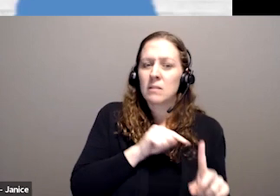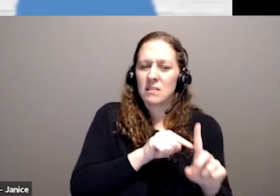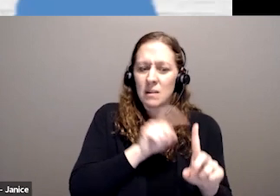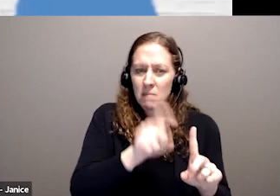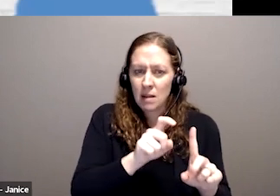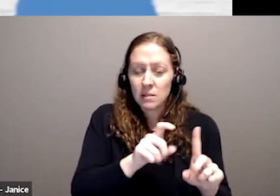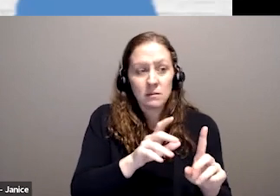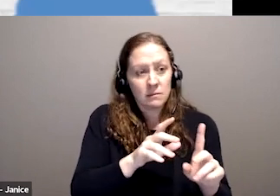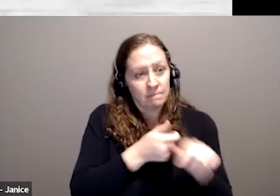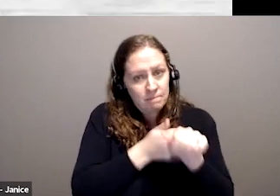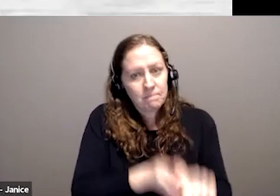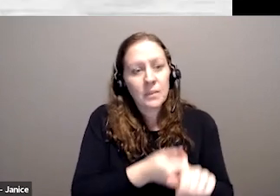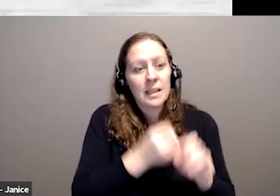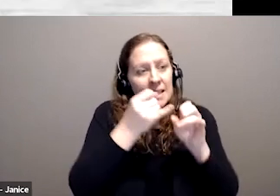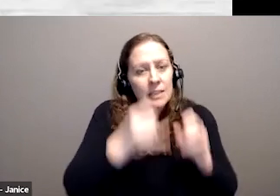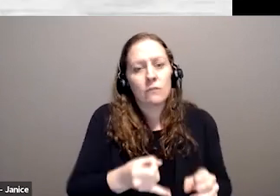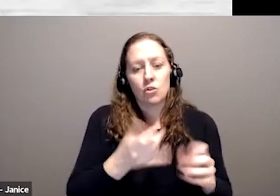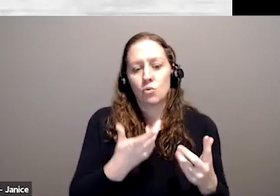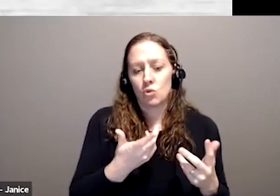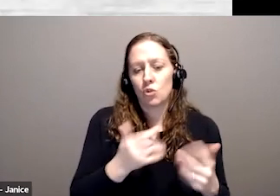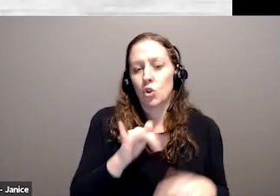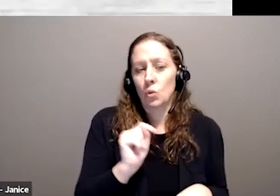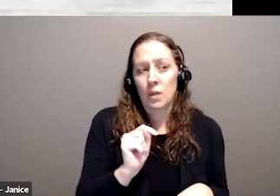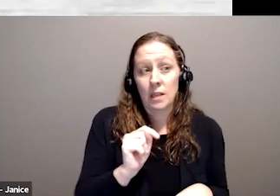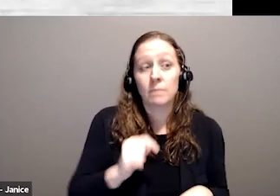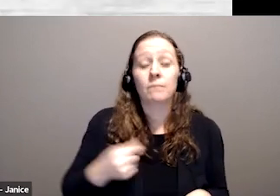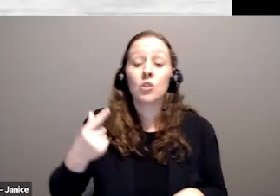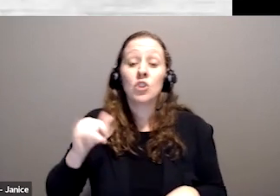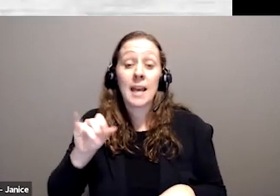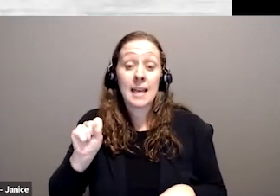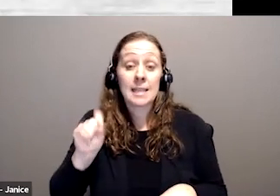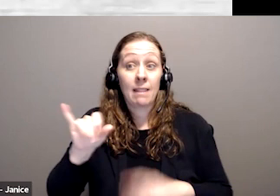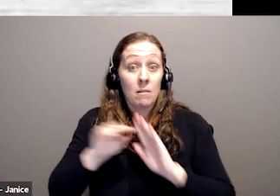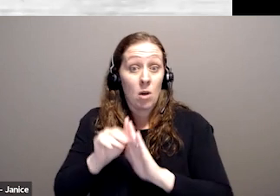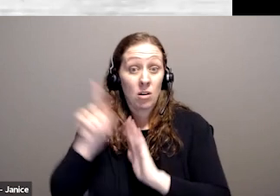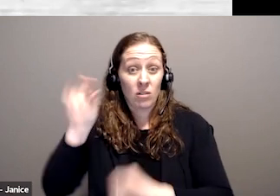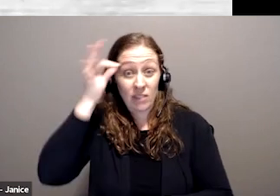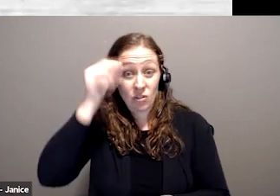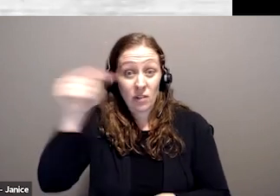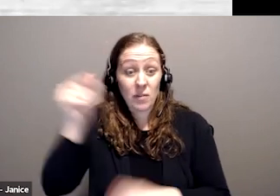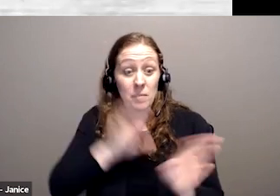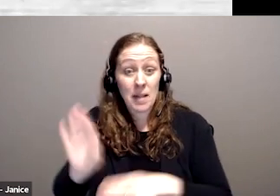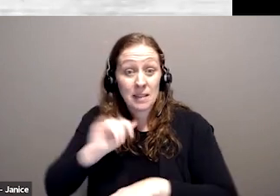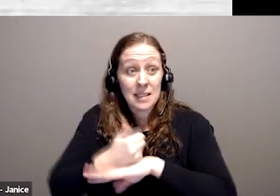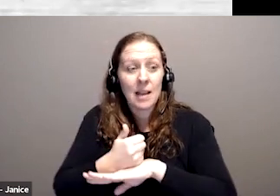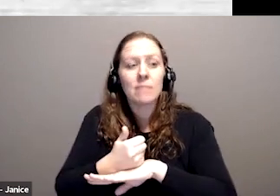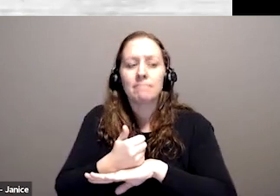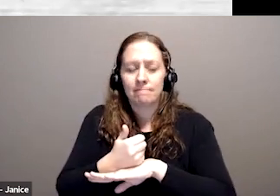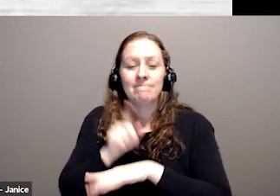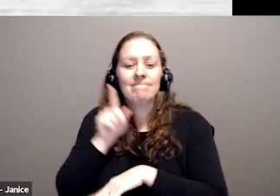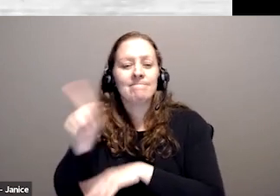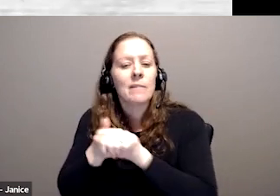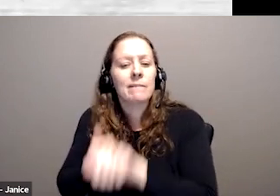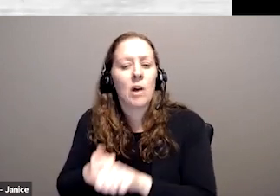benefit unit. The GIS, the model that the federal government intends to follow, on the other hand, has a family-based